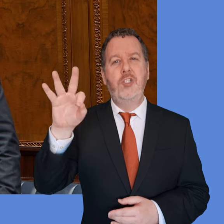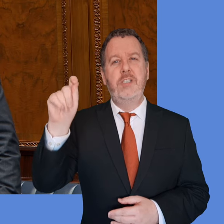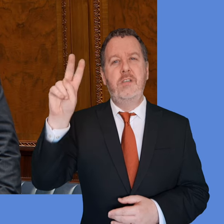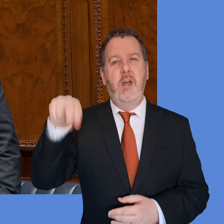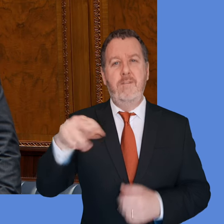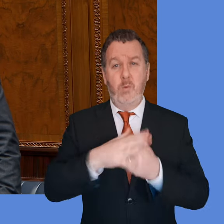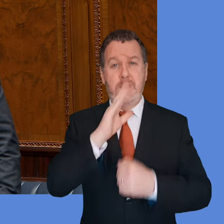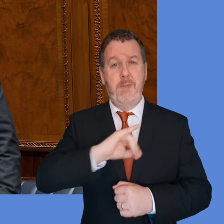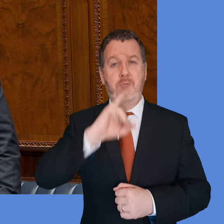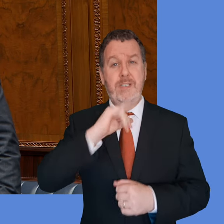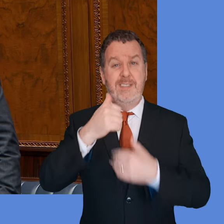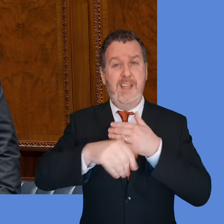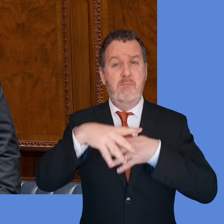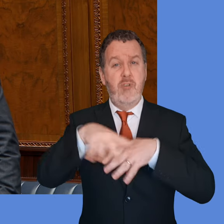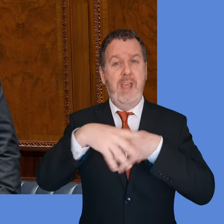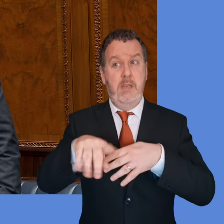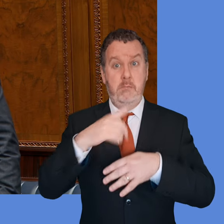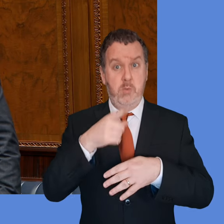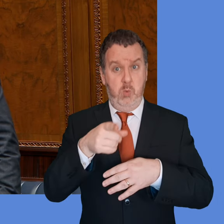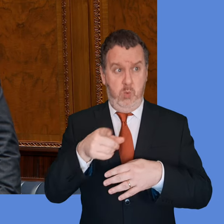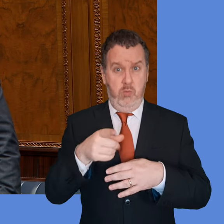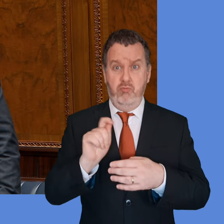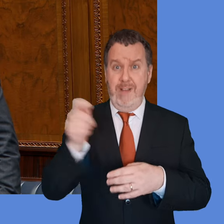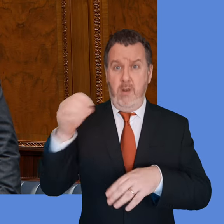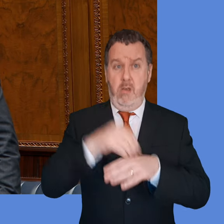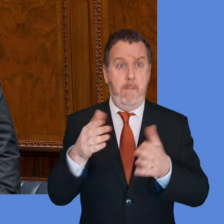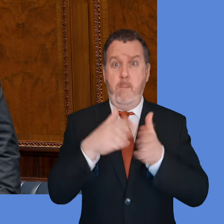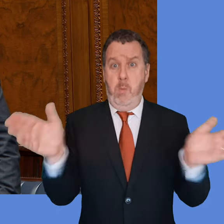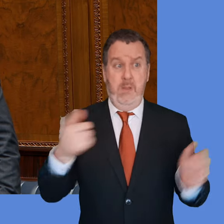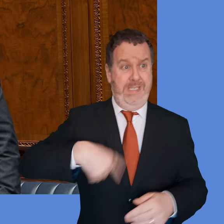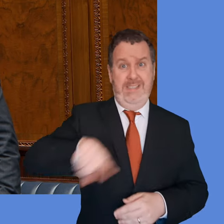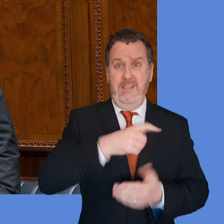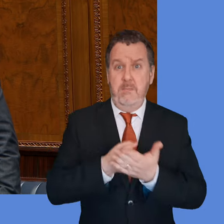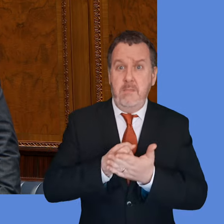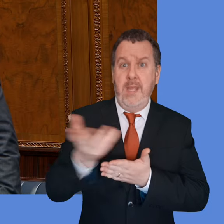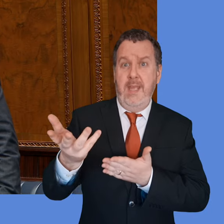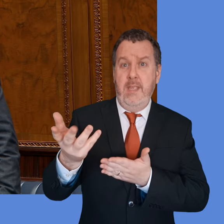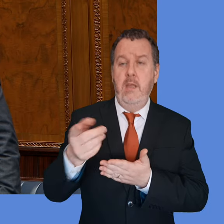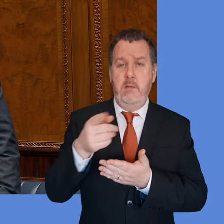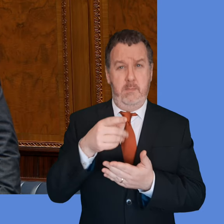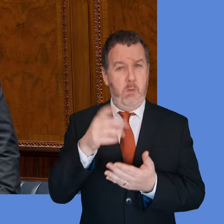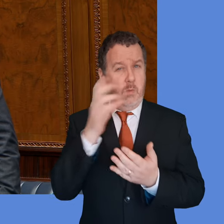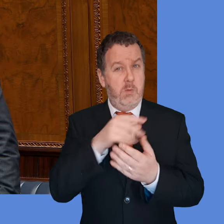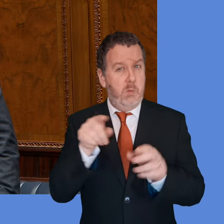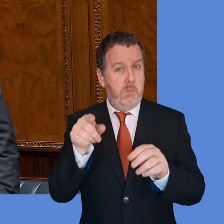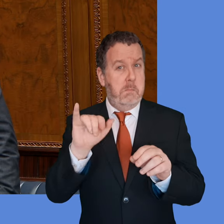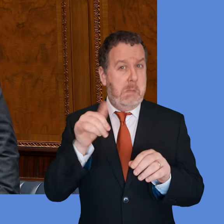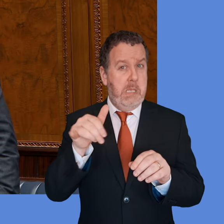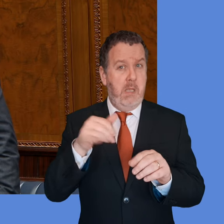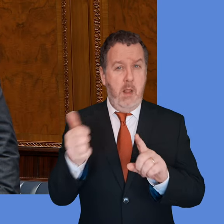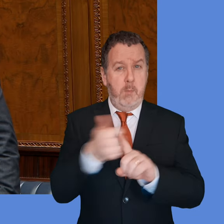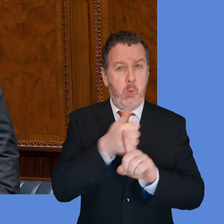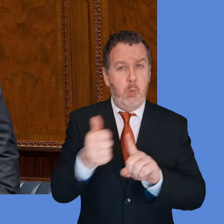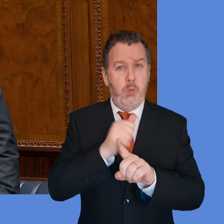will she exploit the fact she's travelling at public expense, and will she abuse the office that she holds